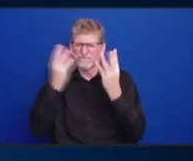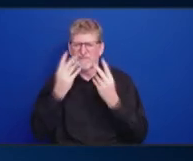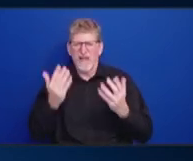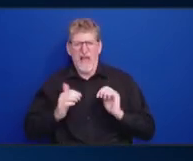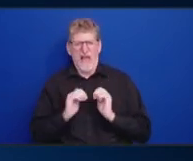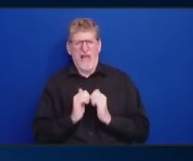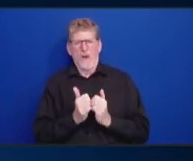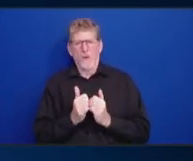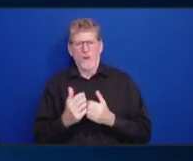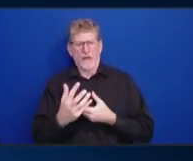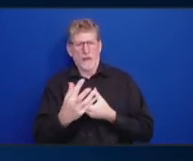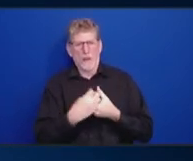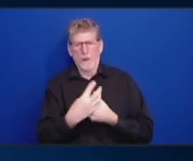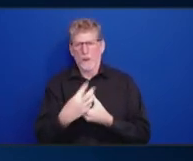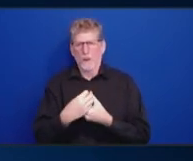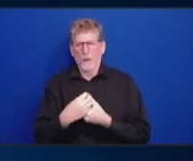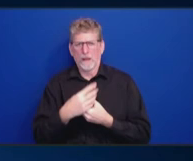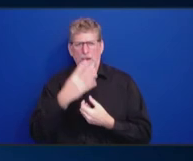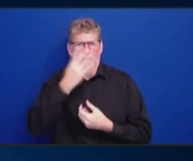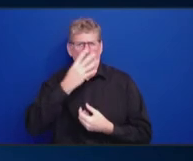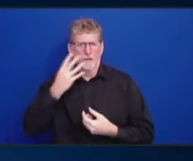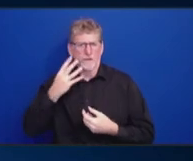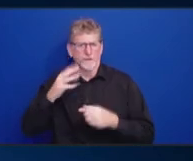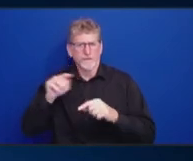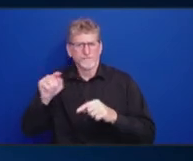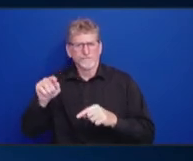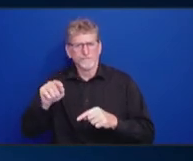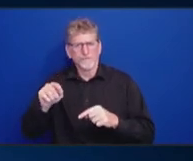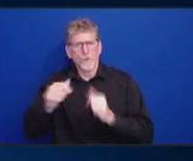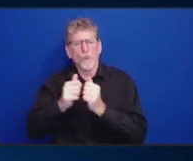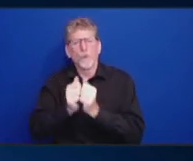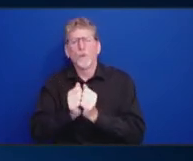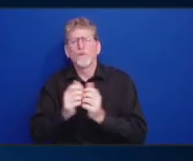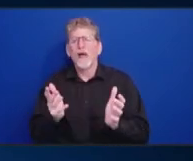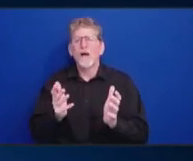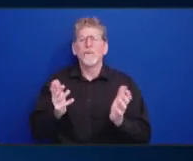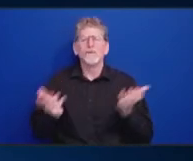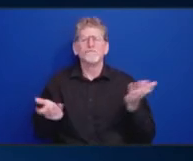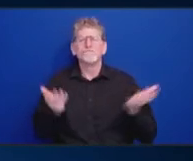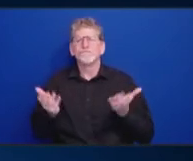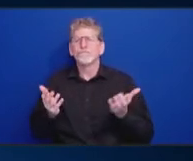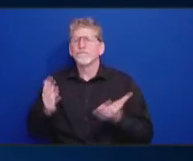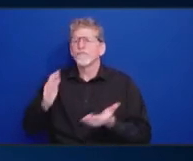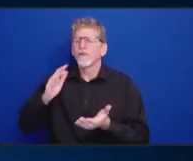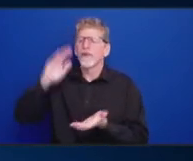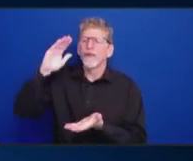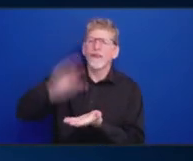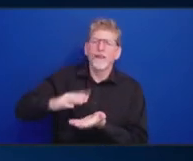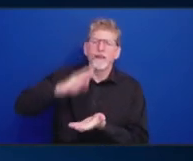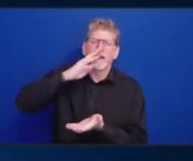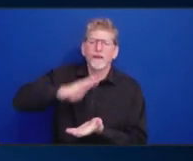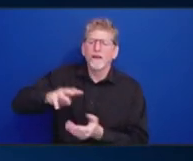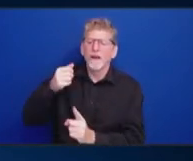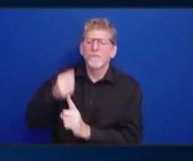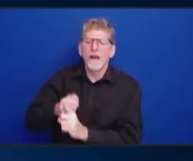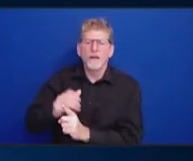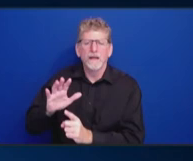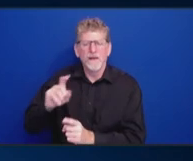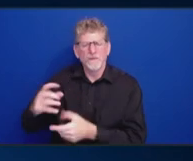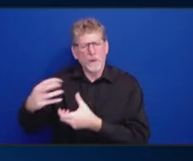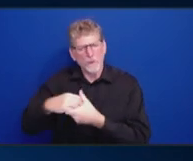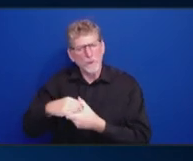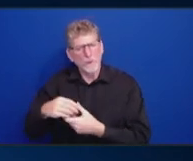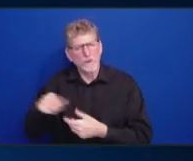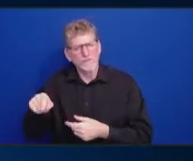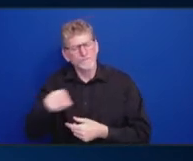without really minimizing the impact that it's having on our communities globally, but also especially